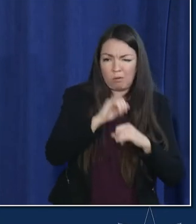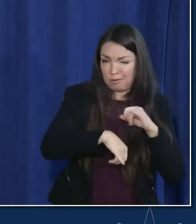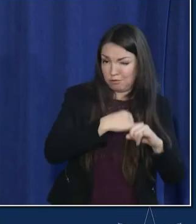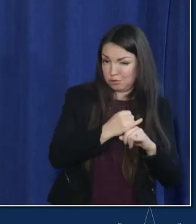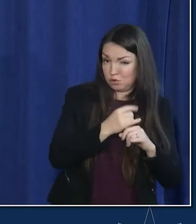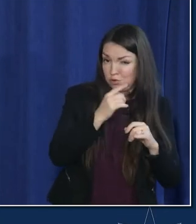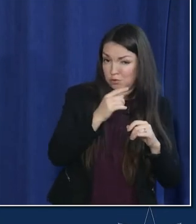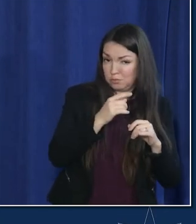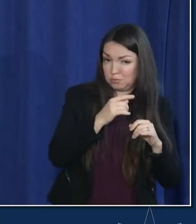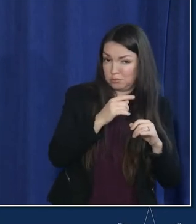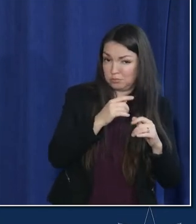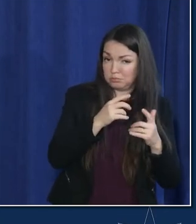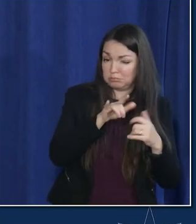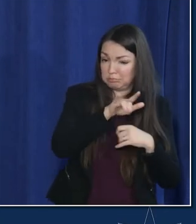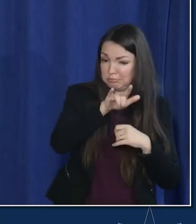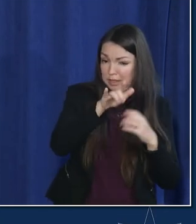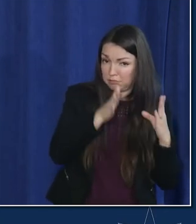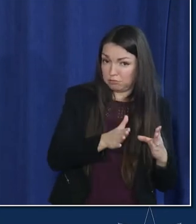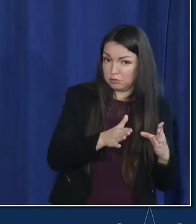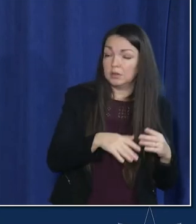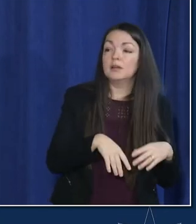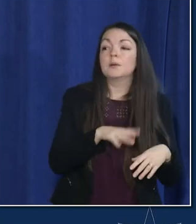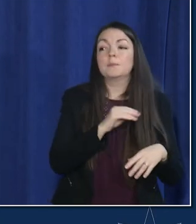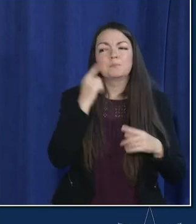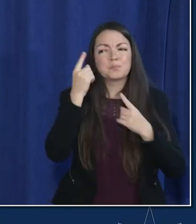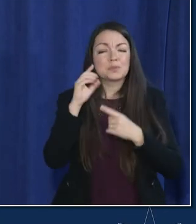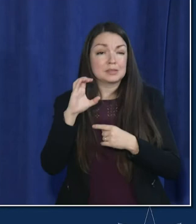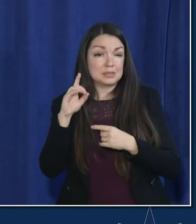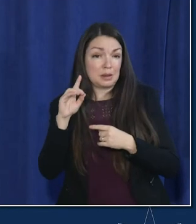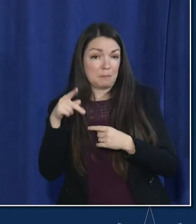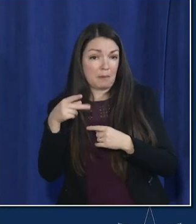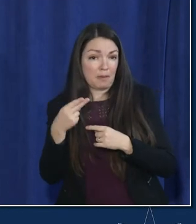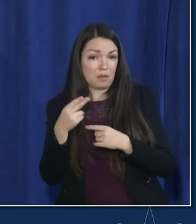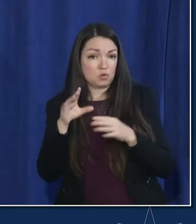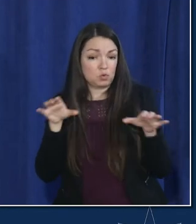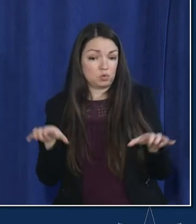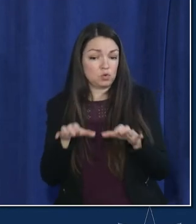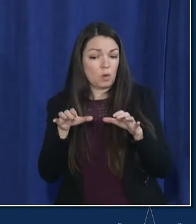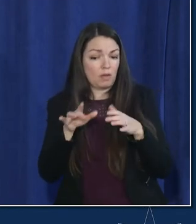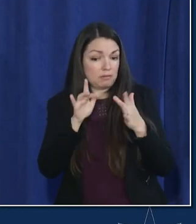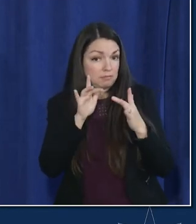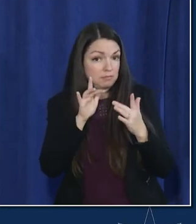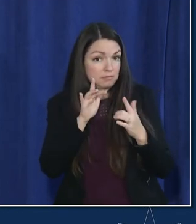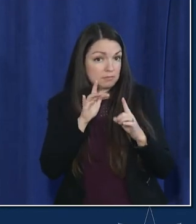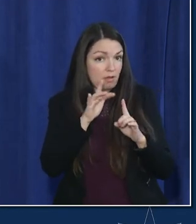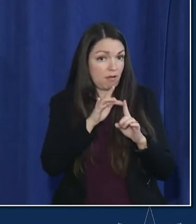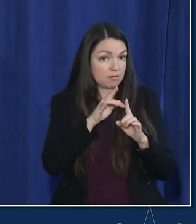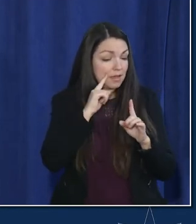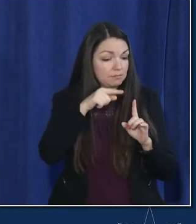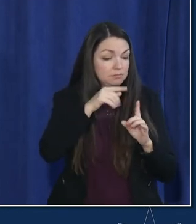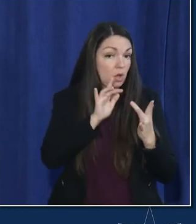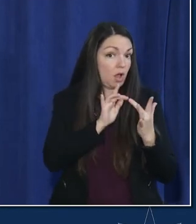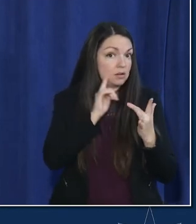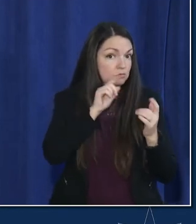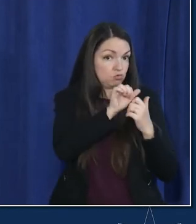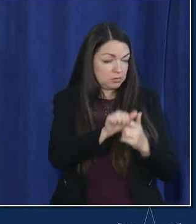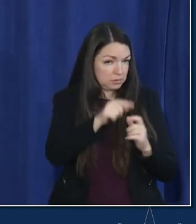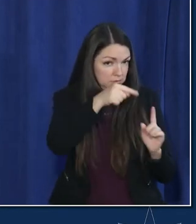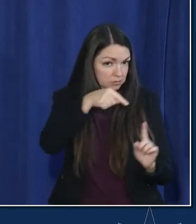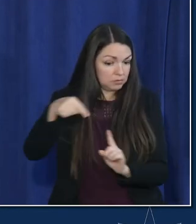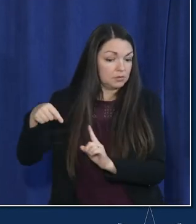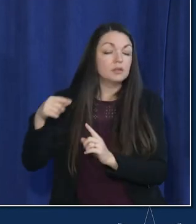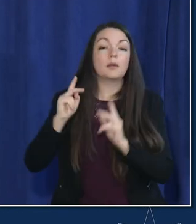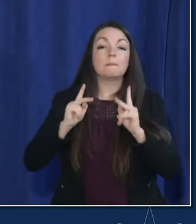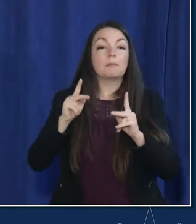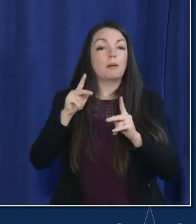passengers there i'm also wondering if cdph is doing contact tracing or collecting information on international arrivals for contact tracing at the